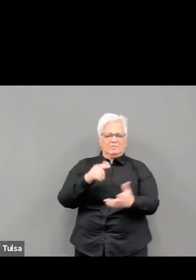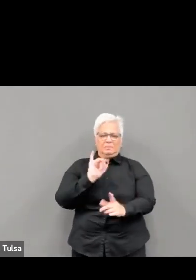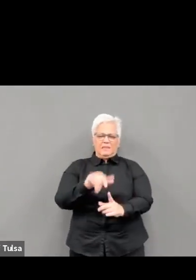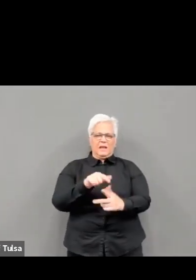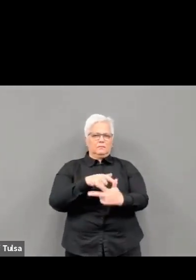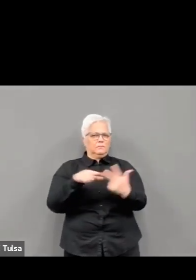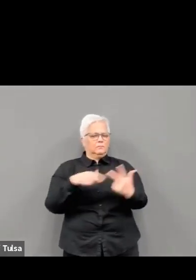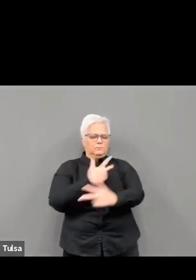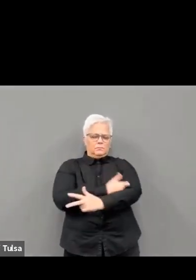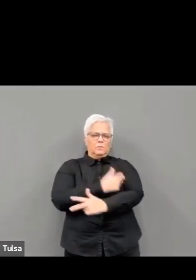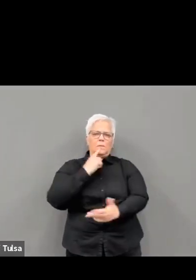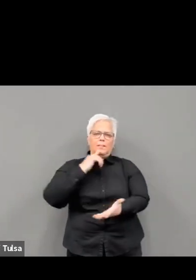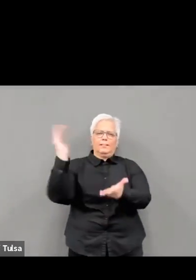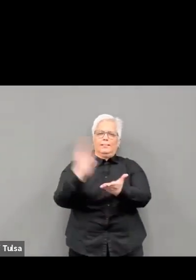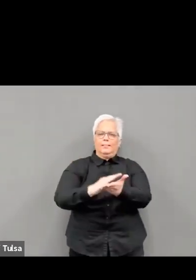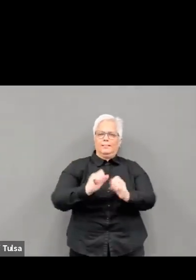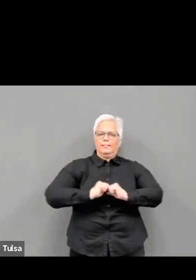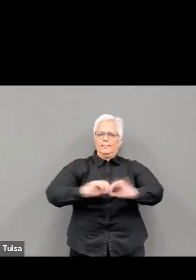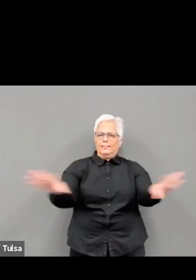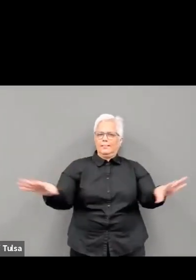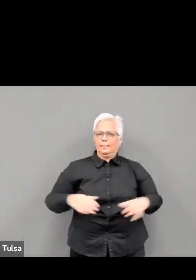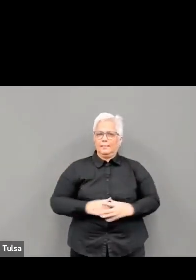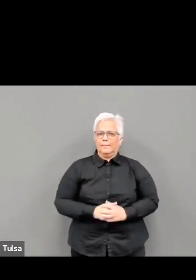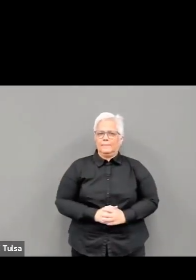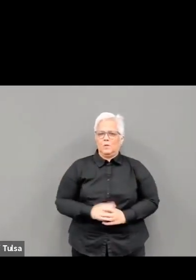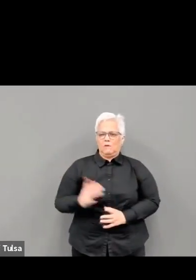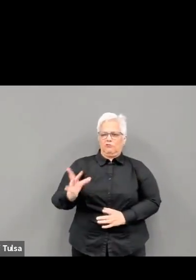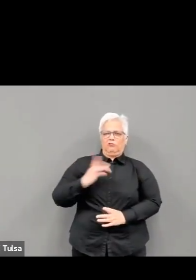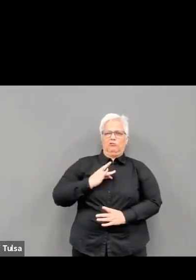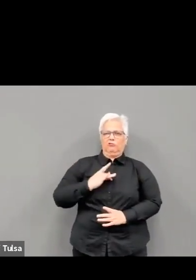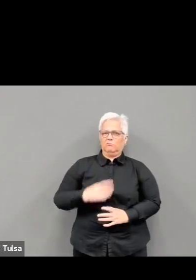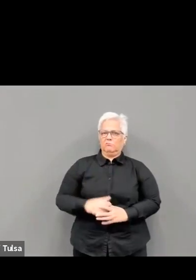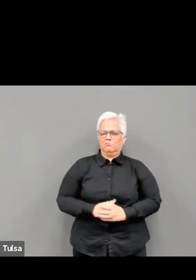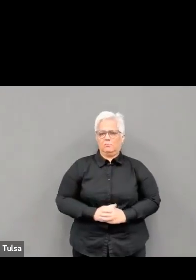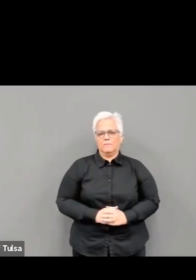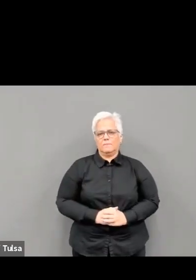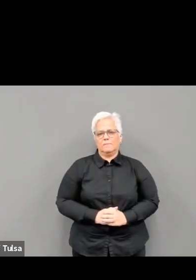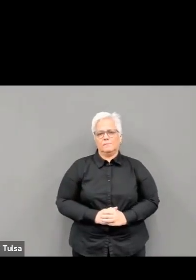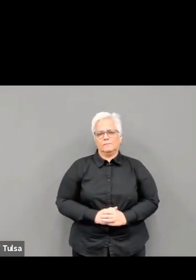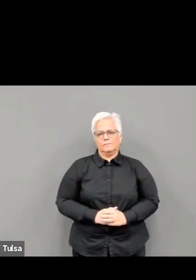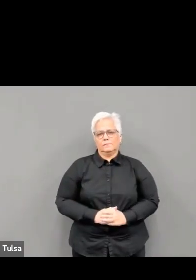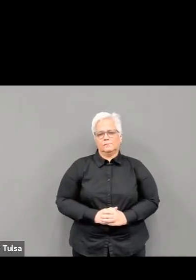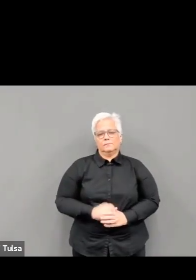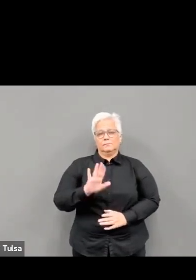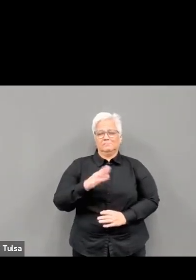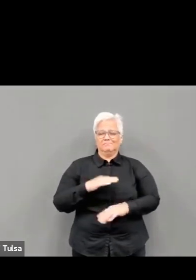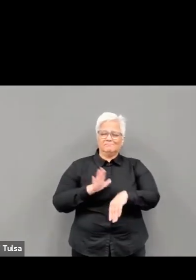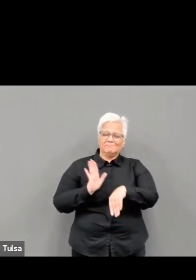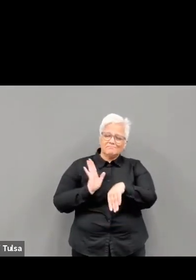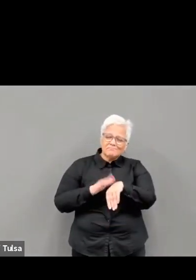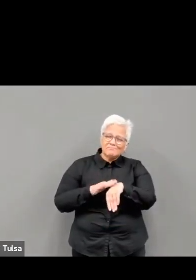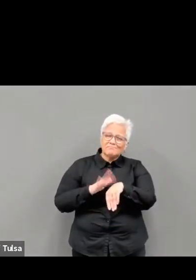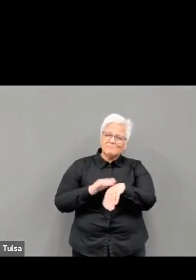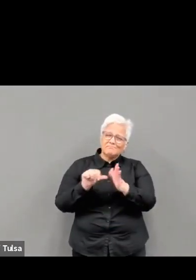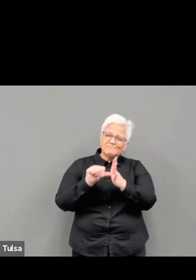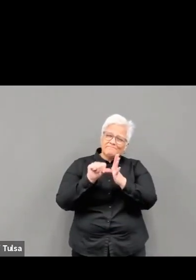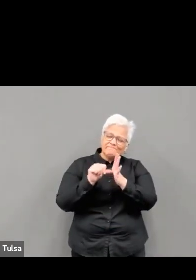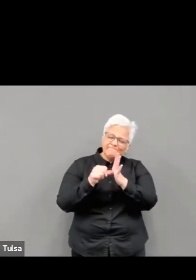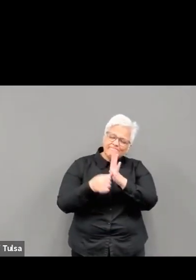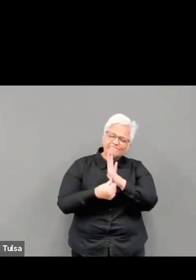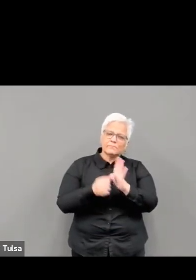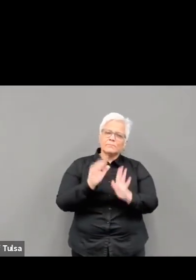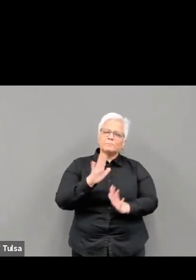normalcy, but the new virus variants are worrisome and we continue to learn more about the science and the data regarding